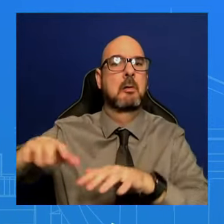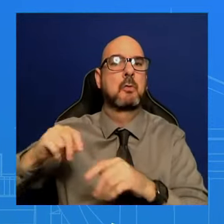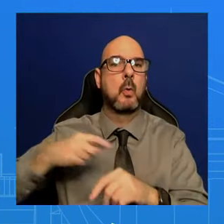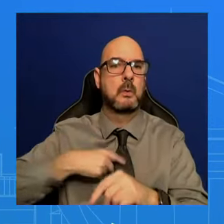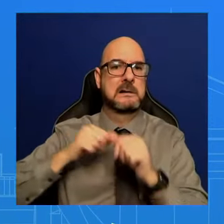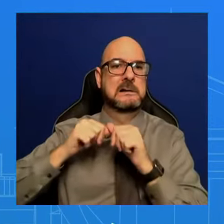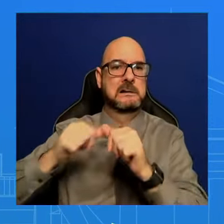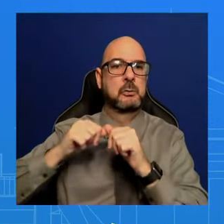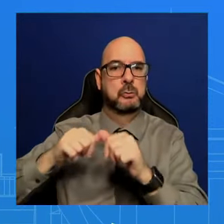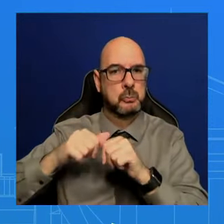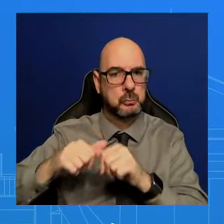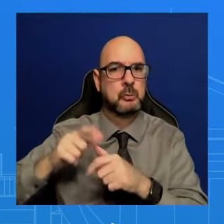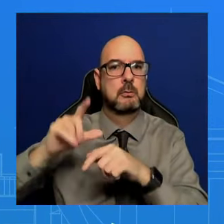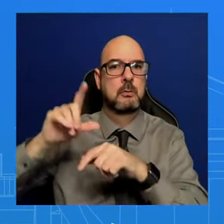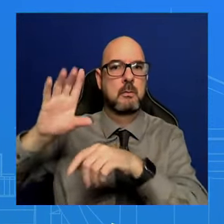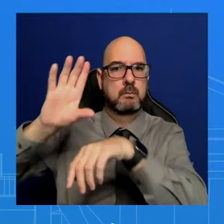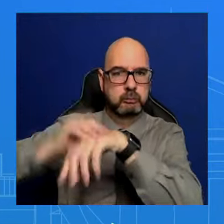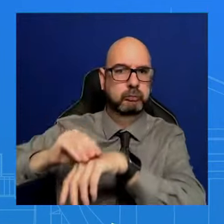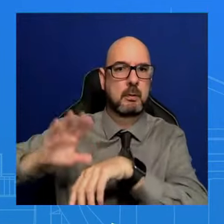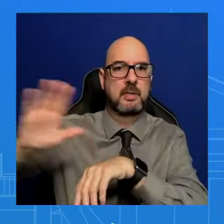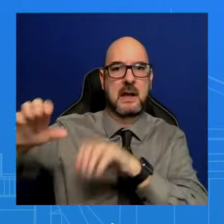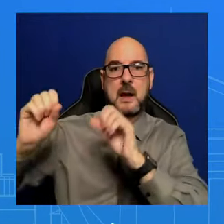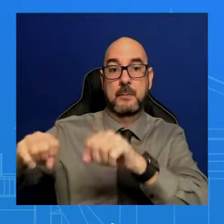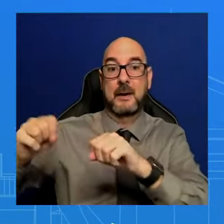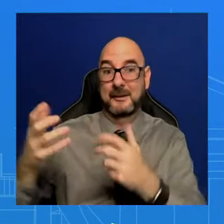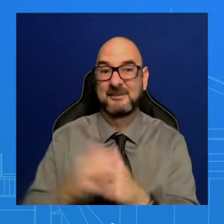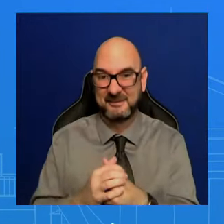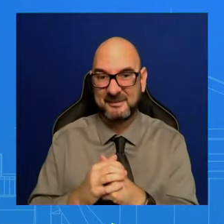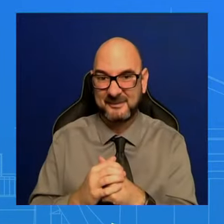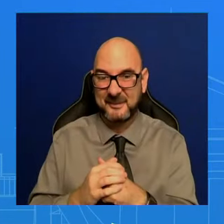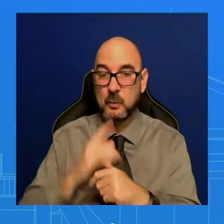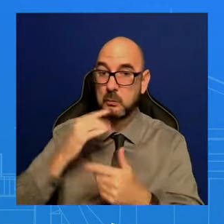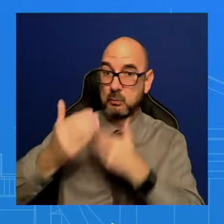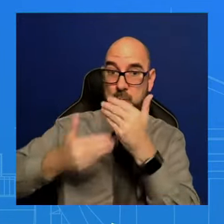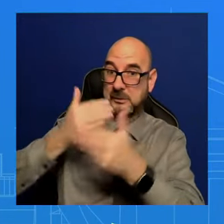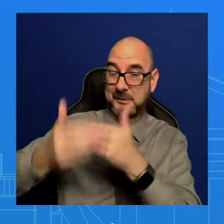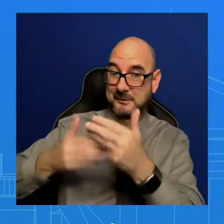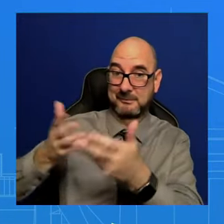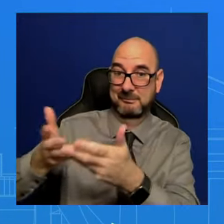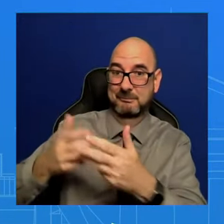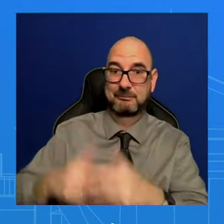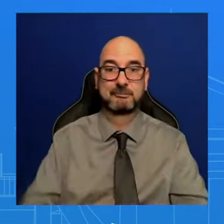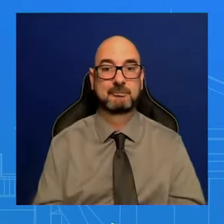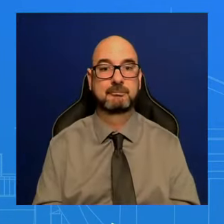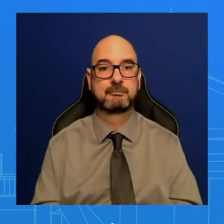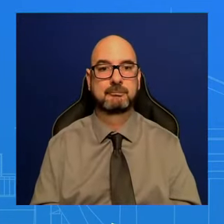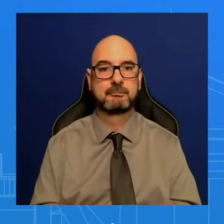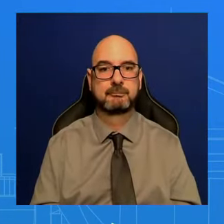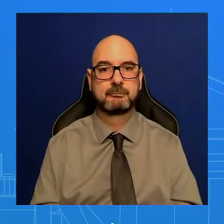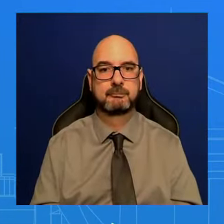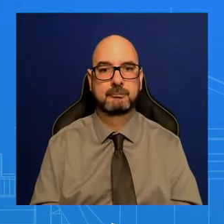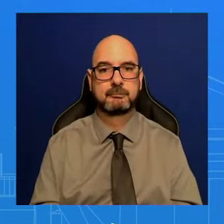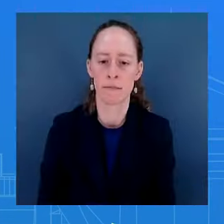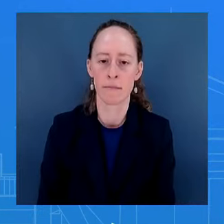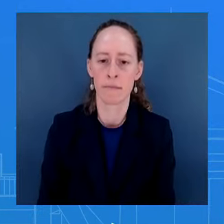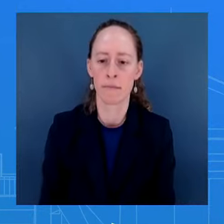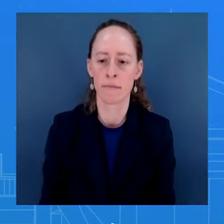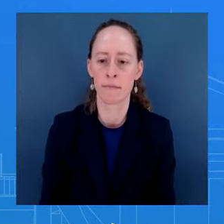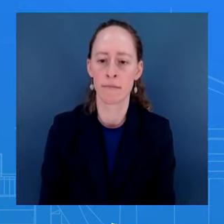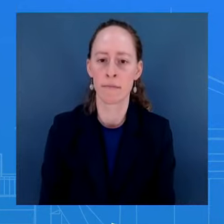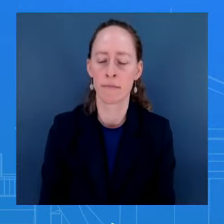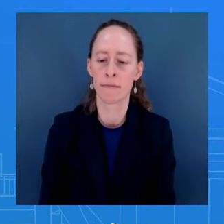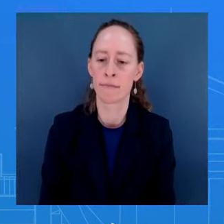capabilities, and this is a process. This is a process here. Does the U.S. still hold Iran responsible for these attacks?